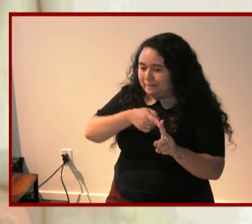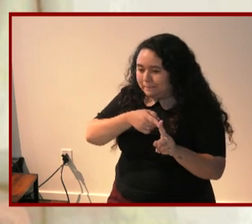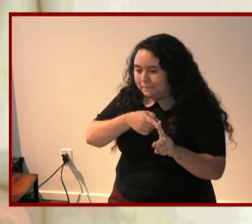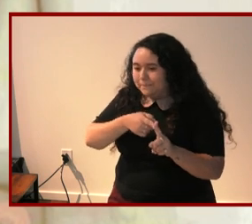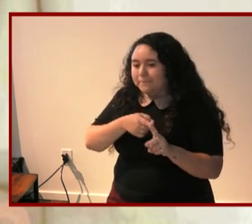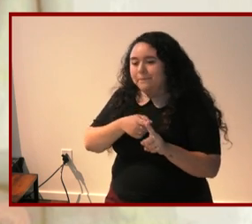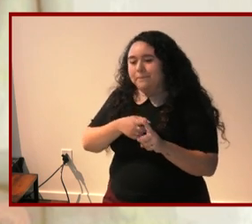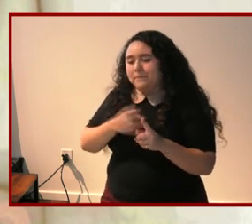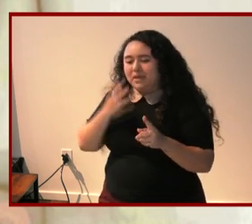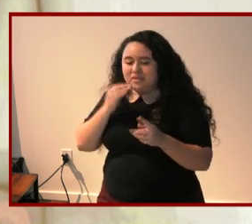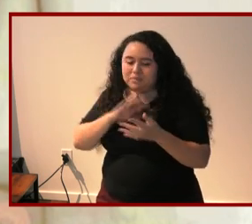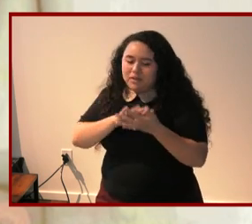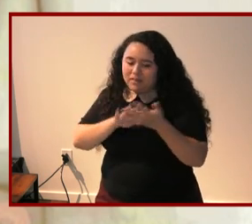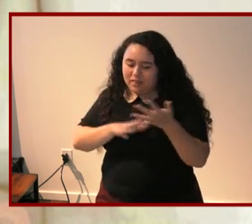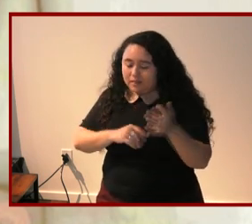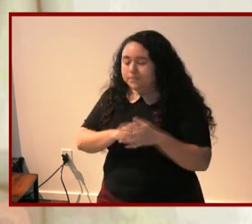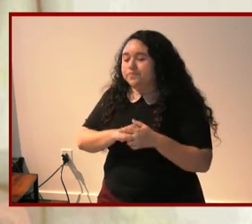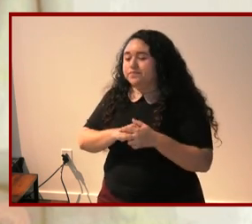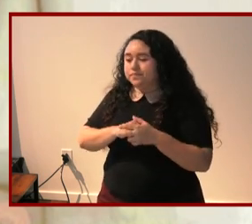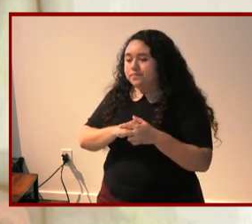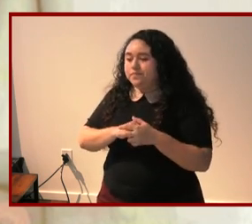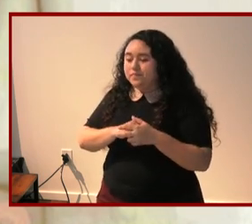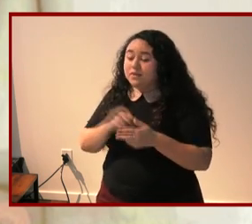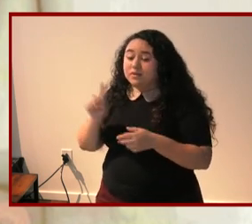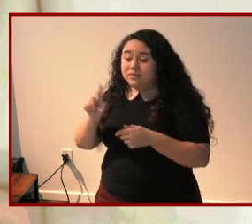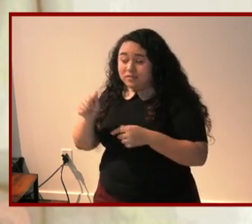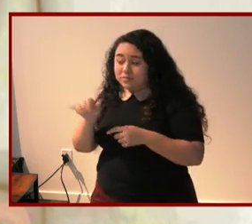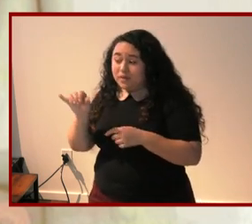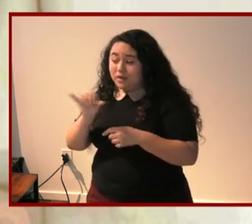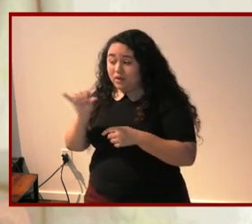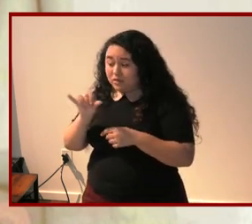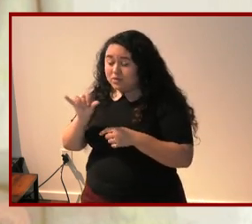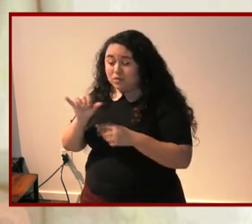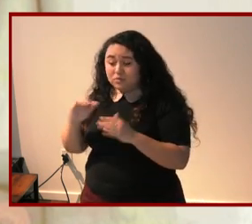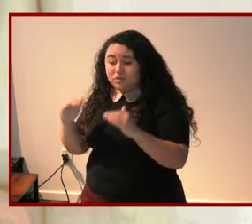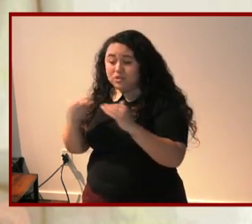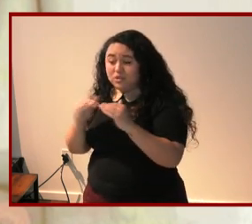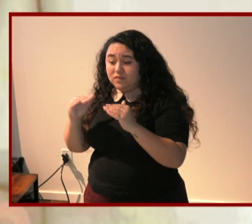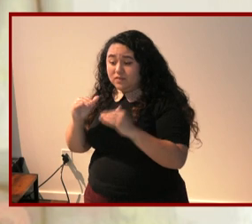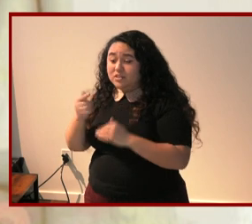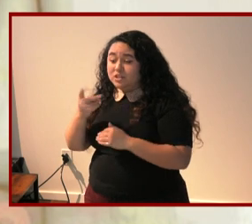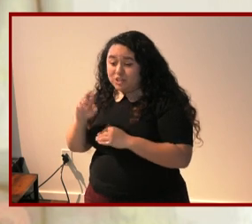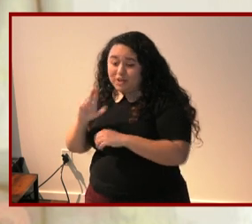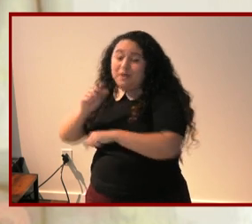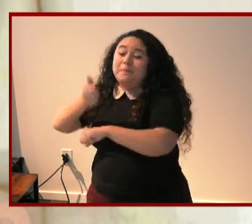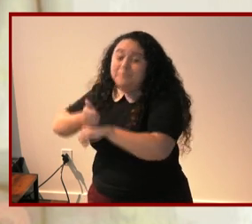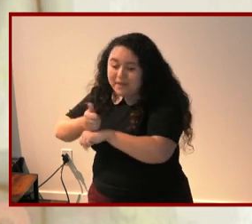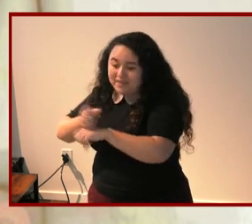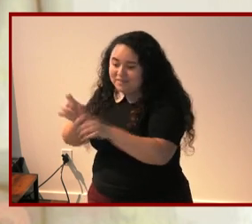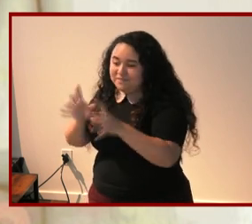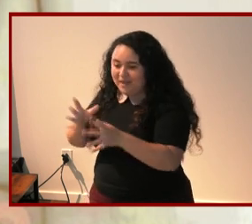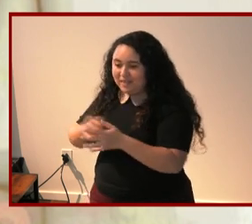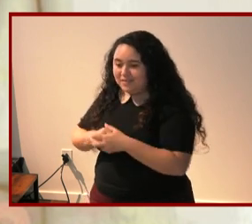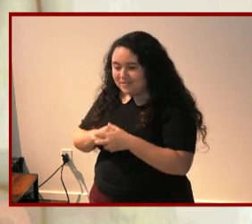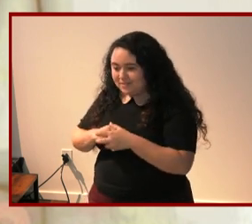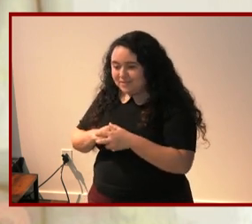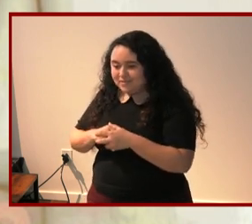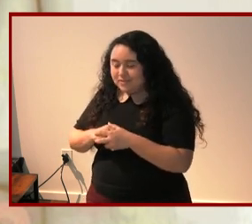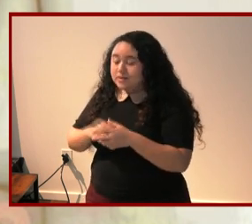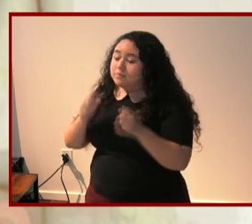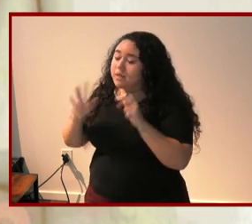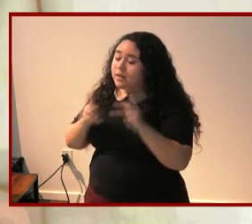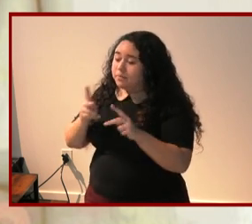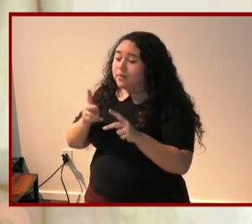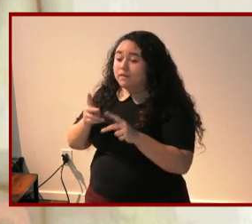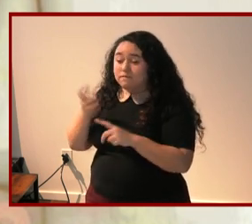the other side of that difficult reality disability has also been used to justify gender-based violence for example many people who were